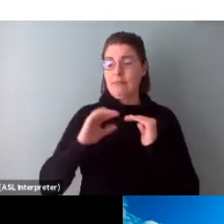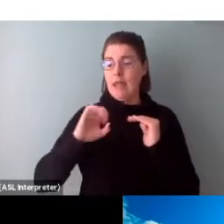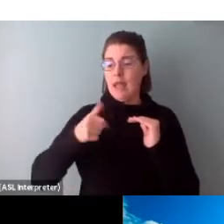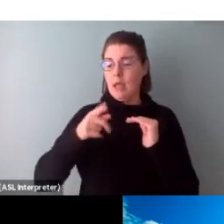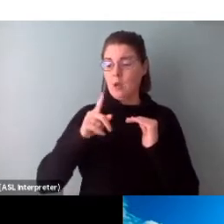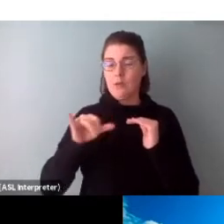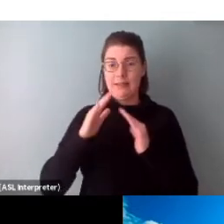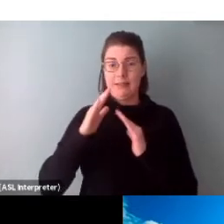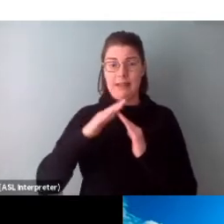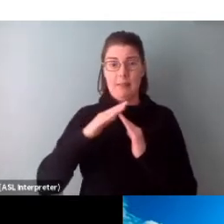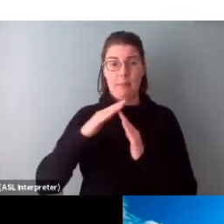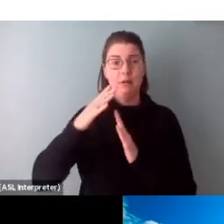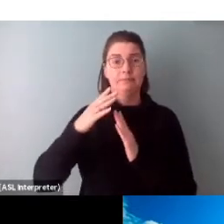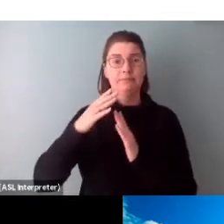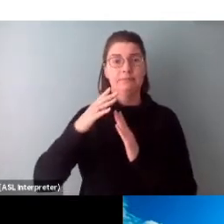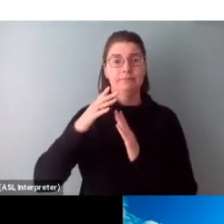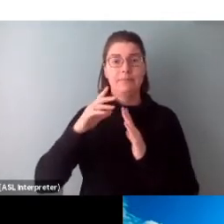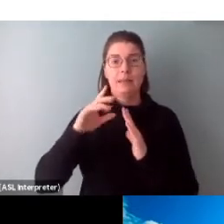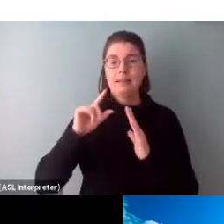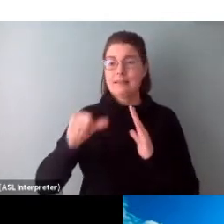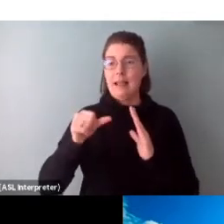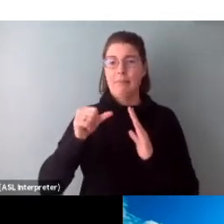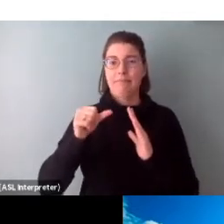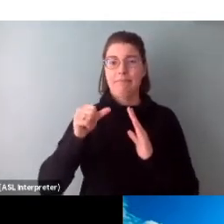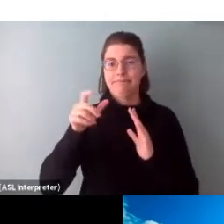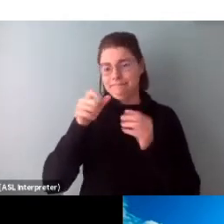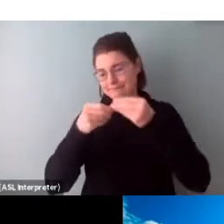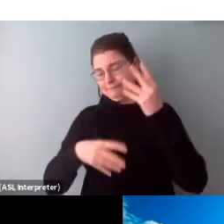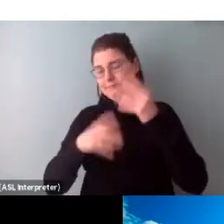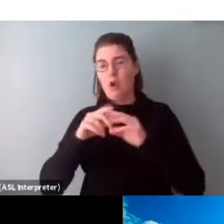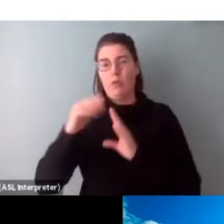top of the home homepage screen.